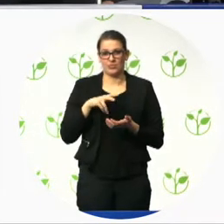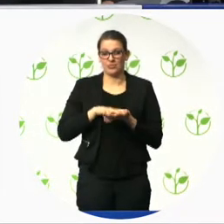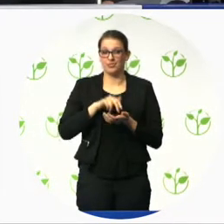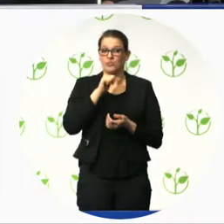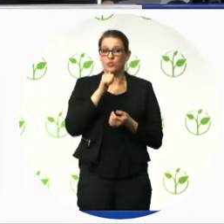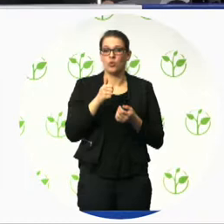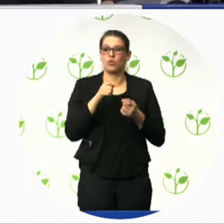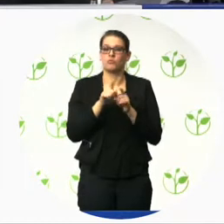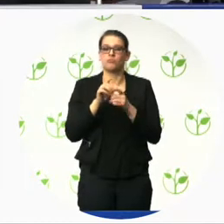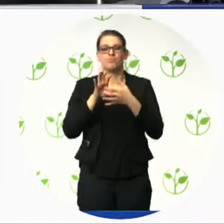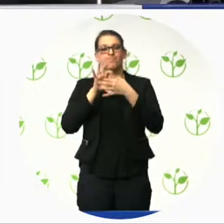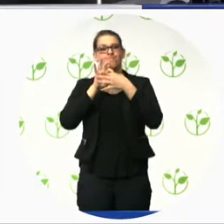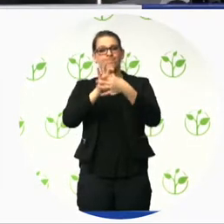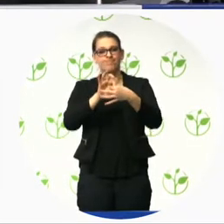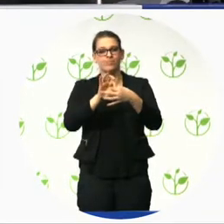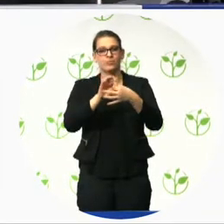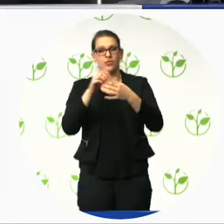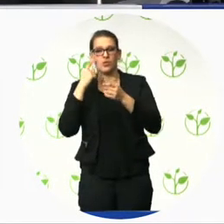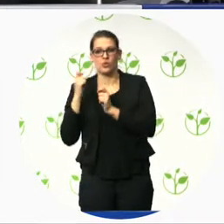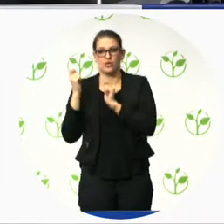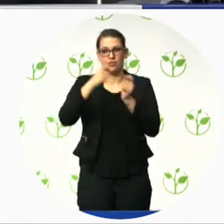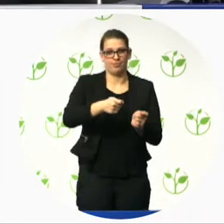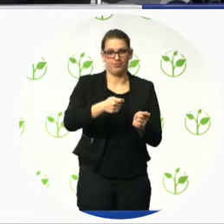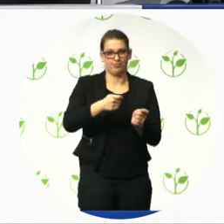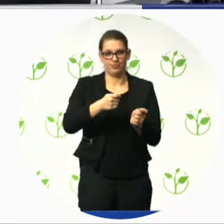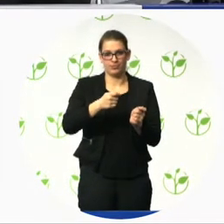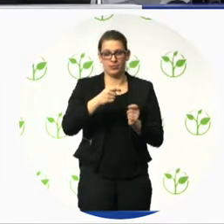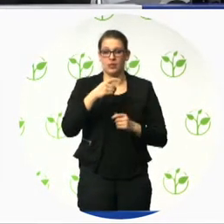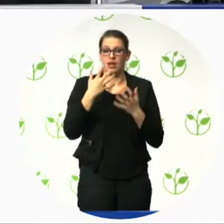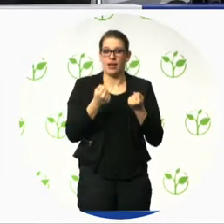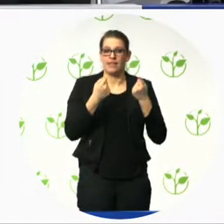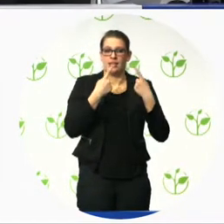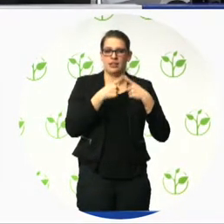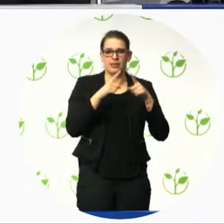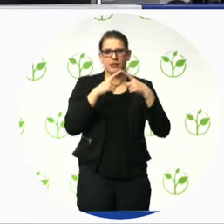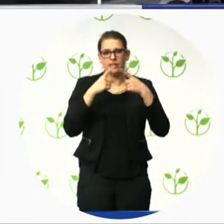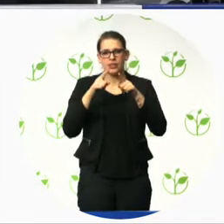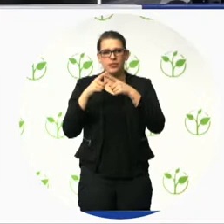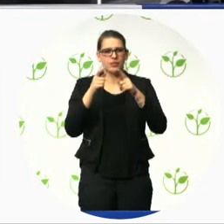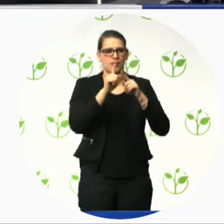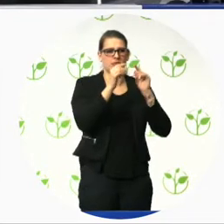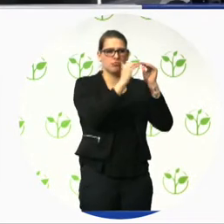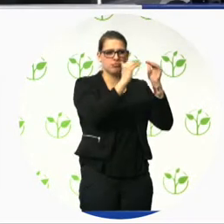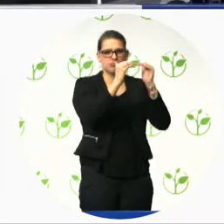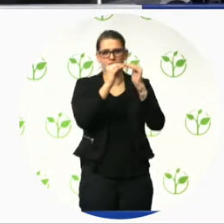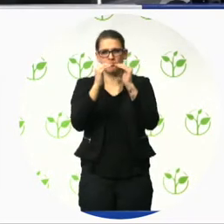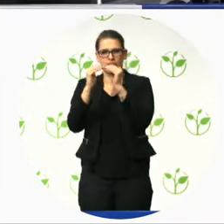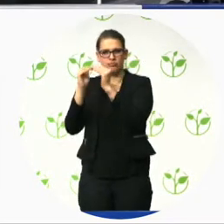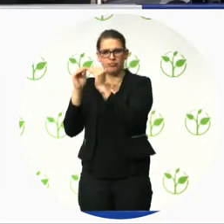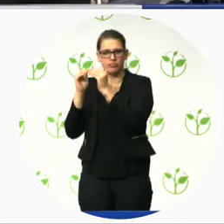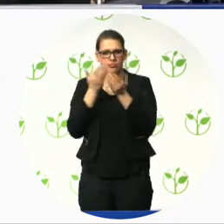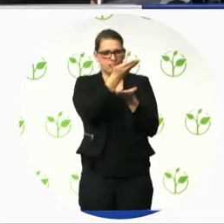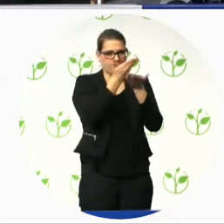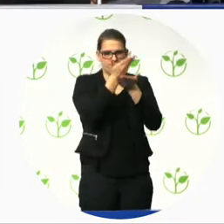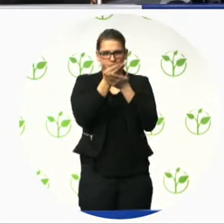Due to these different approaches and standards, it's difficult to compare the results, and that's why we are coming back